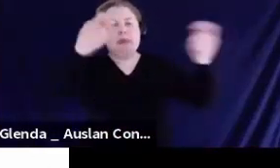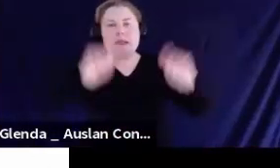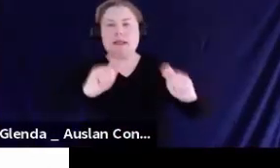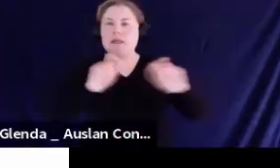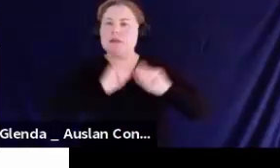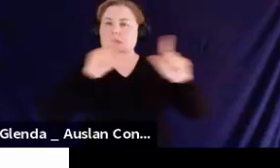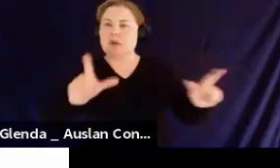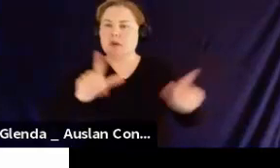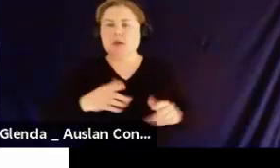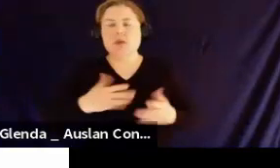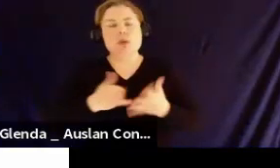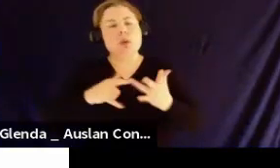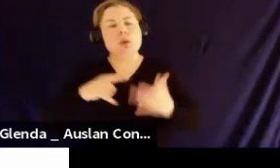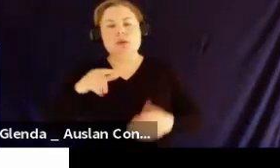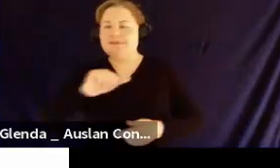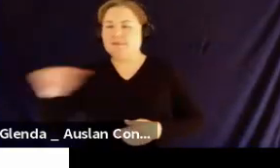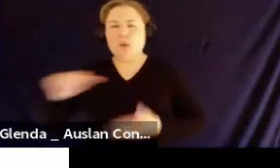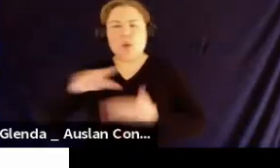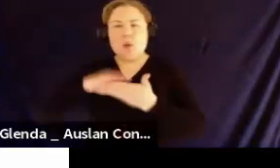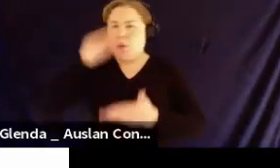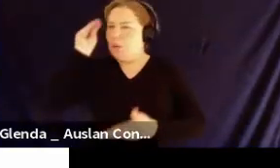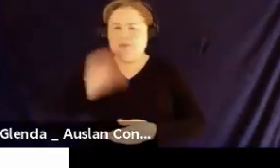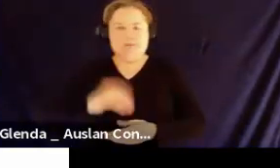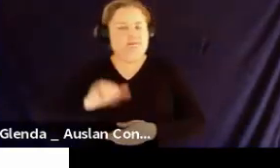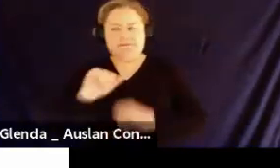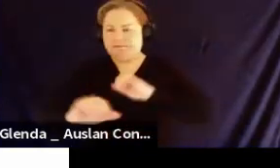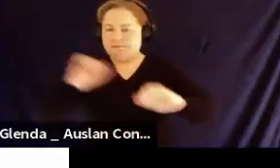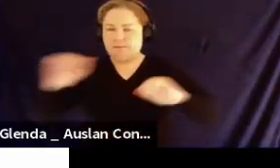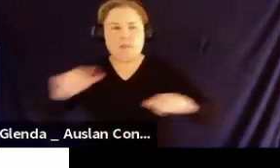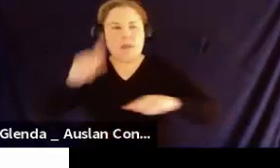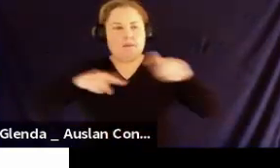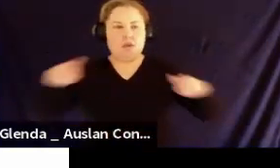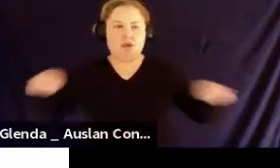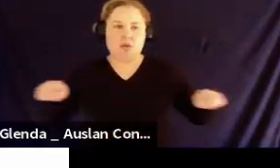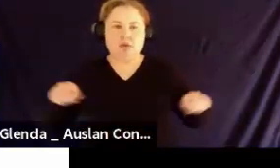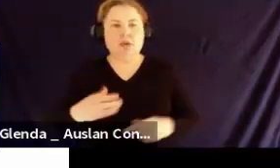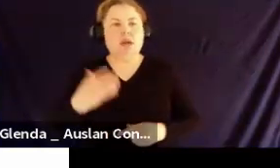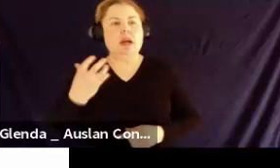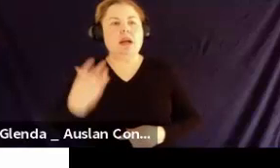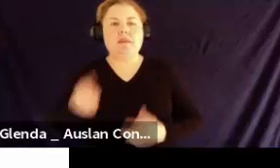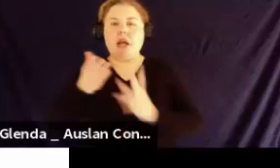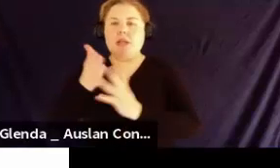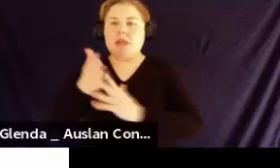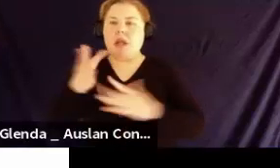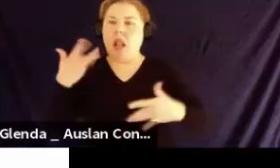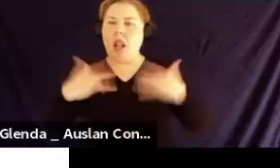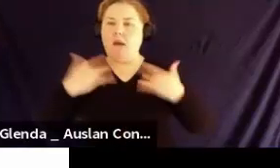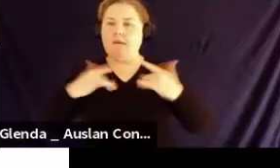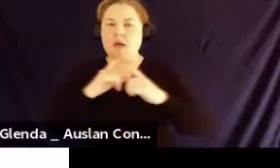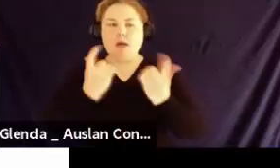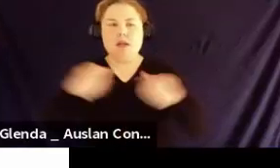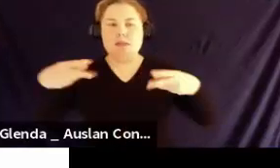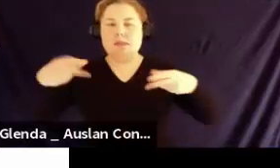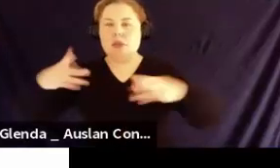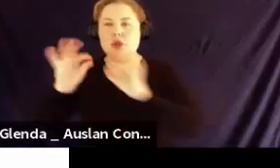So the needs of students varied as well. We have access to live classes, captioning, interpreting, or both.